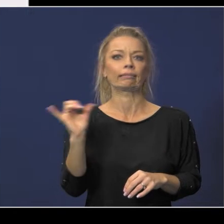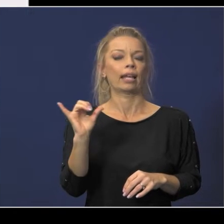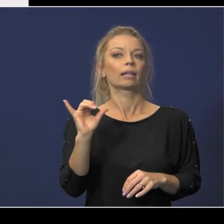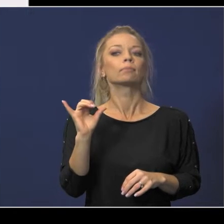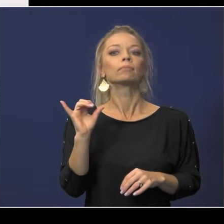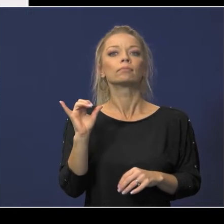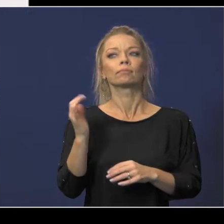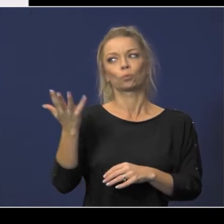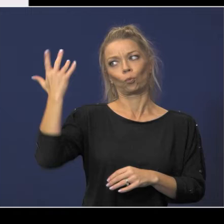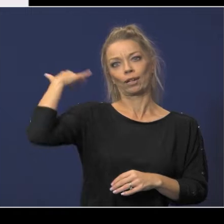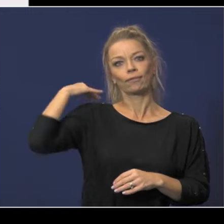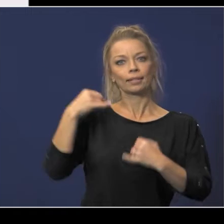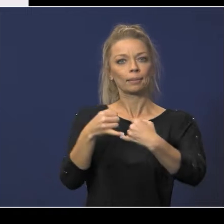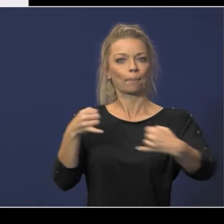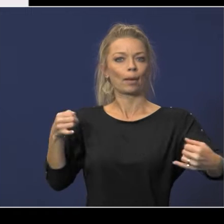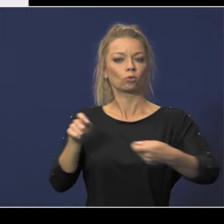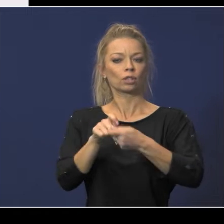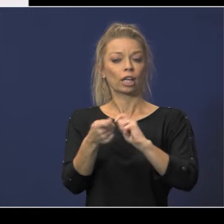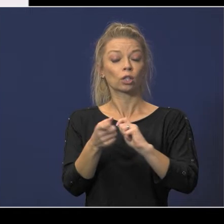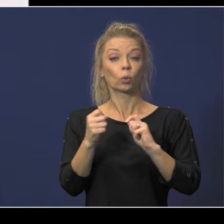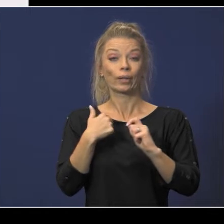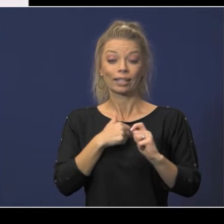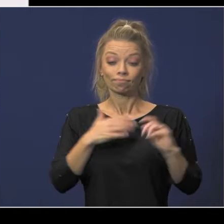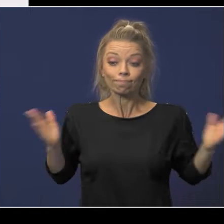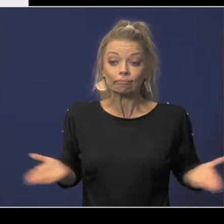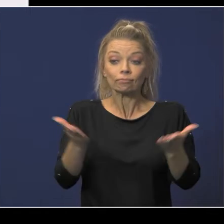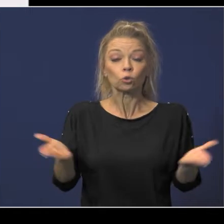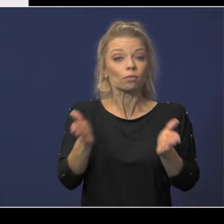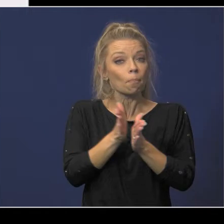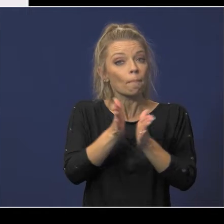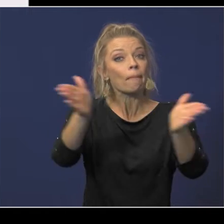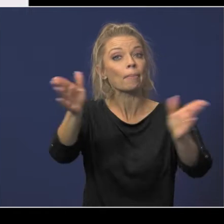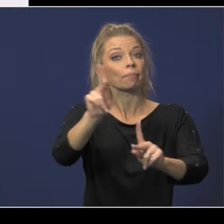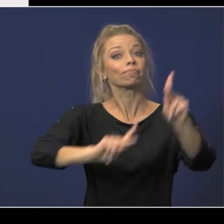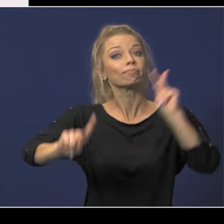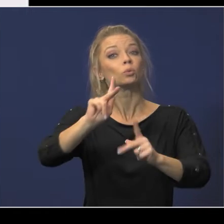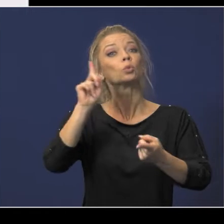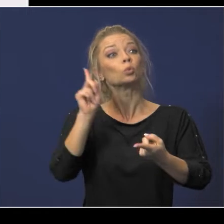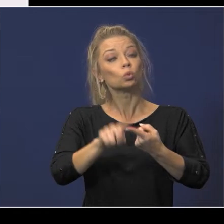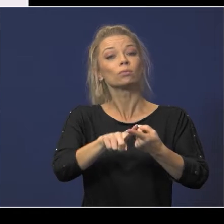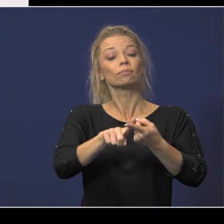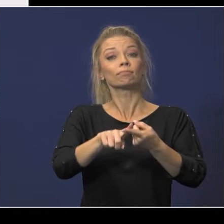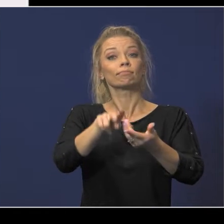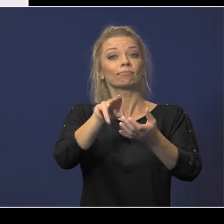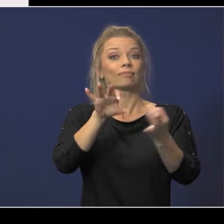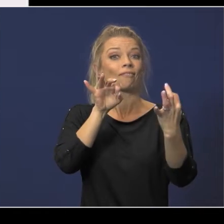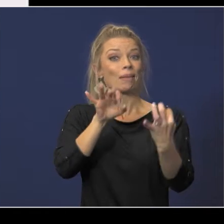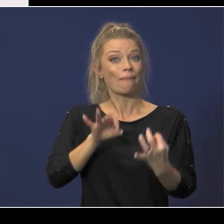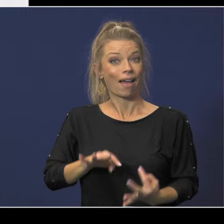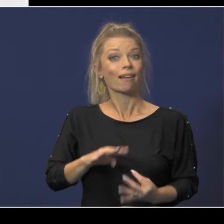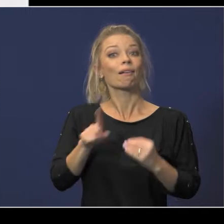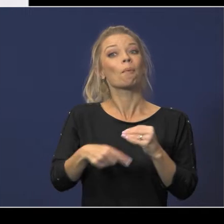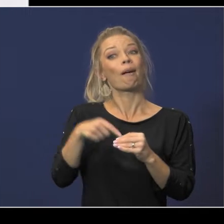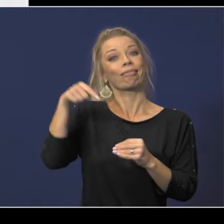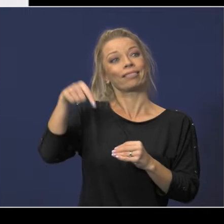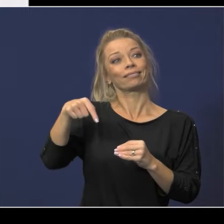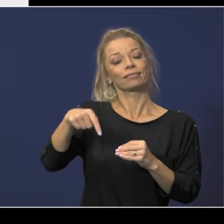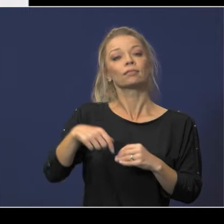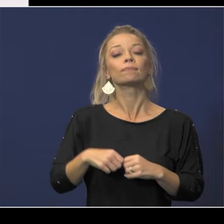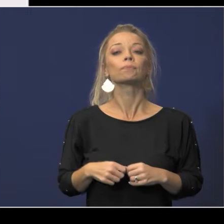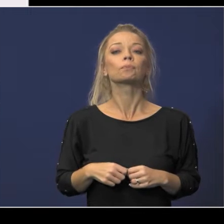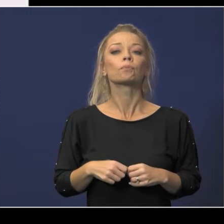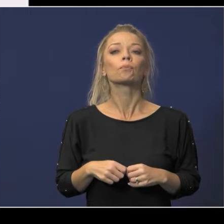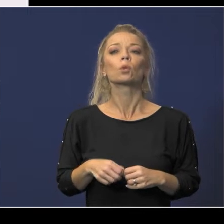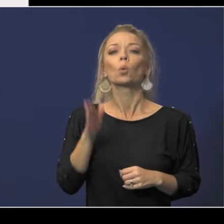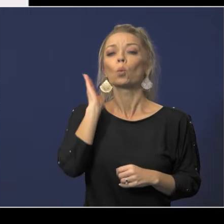committee is encouraged to record their input regarding our proposal on this link we will